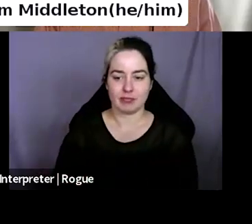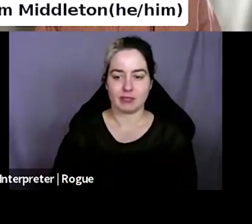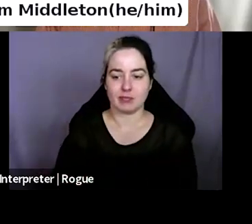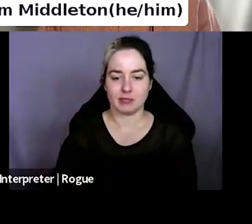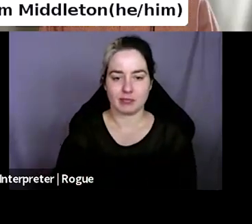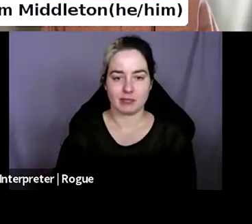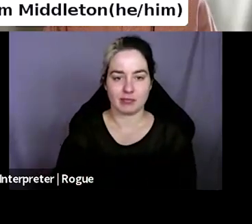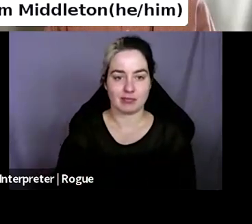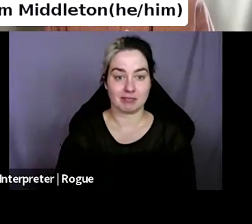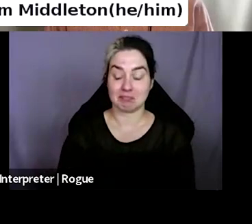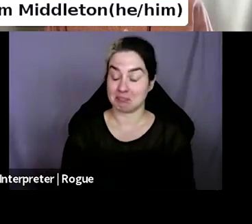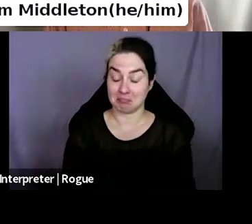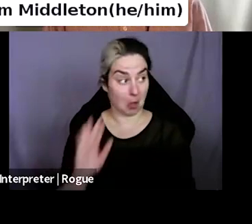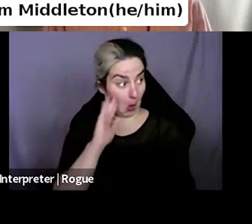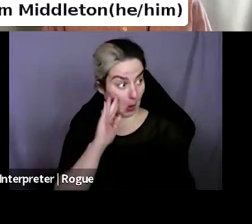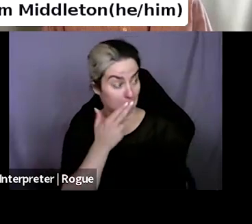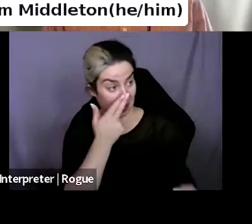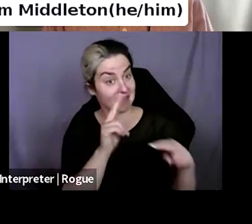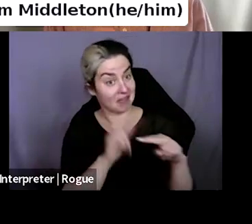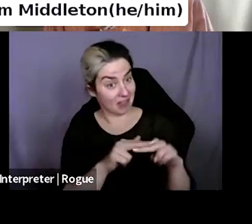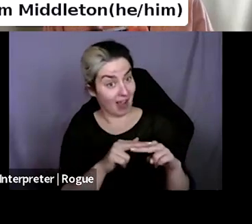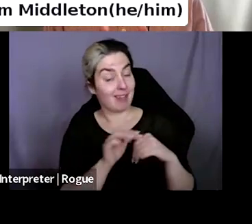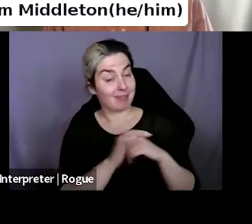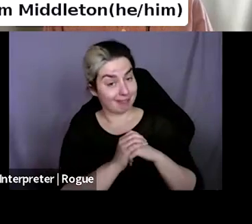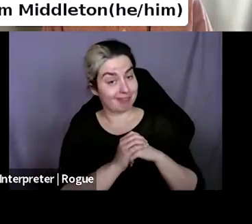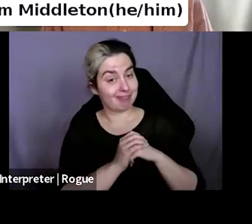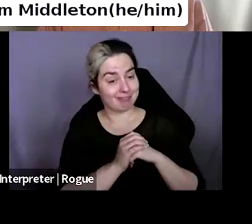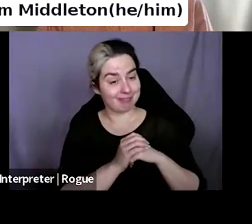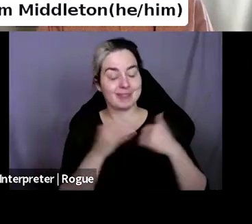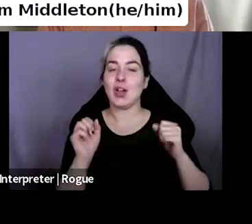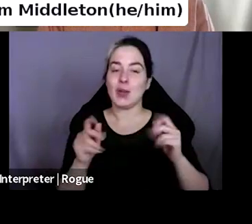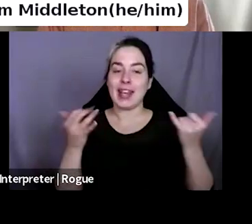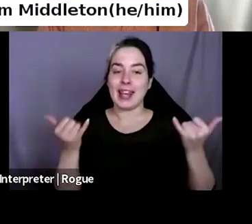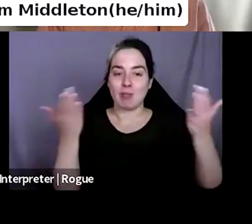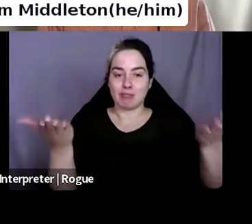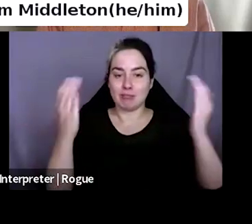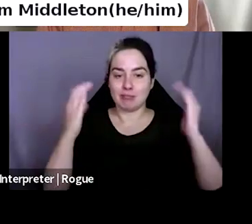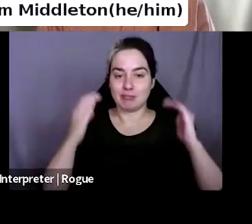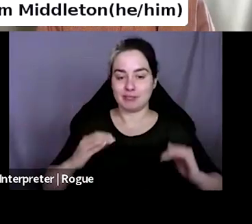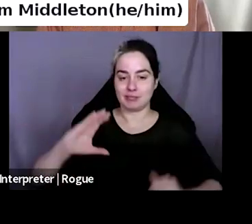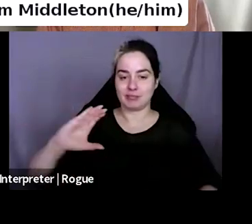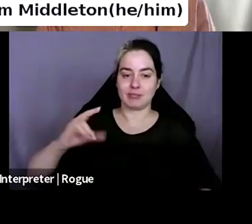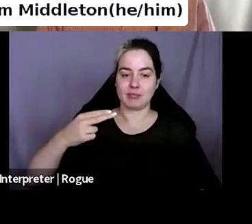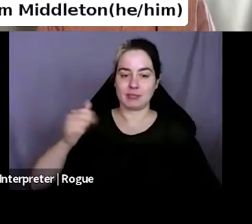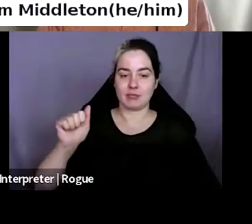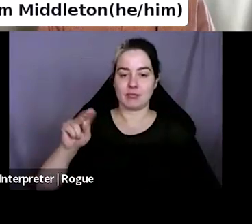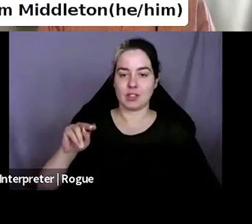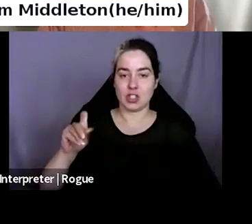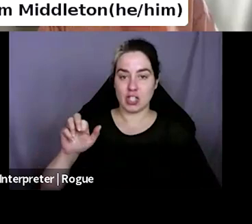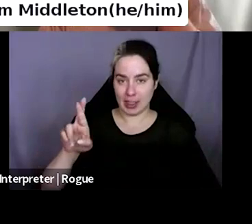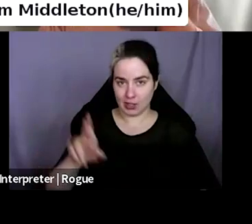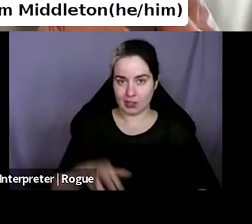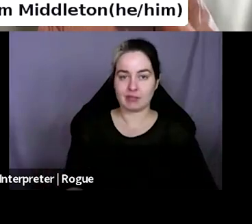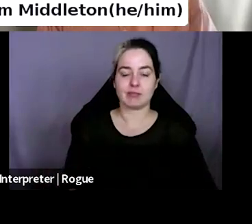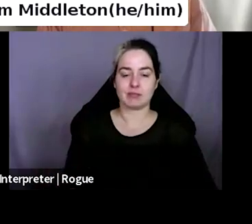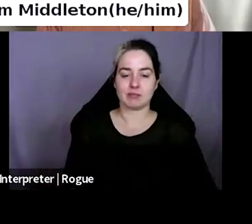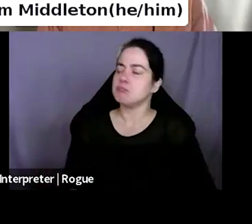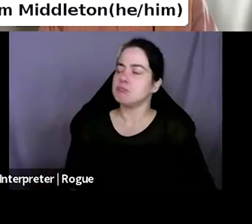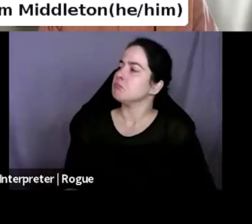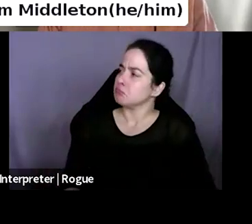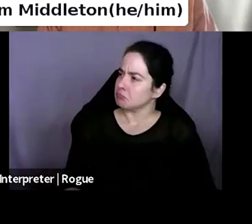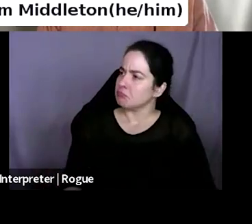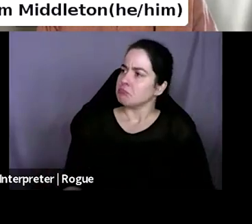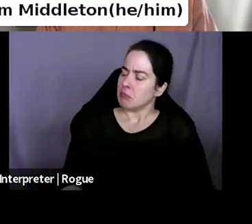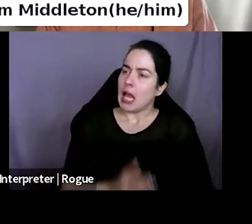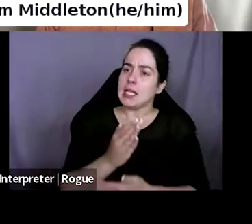It's like fun. Lots of fun. Okay. Chandler, we'll take it over to you. Yeah. Some of, some of the stuff that's been really